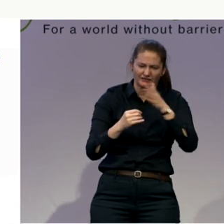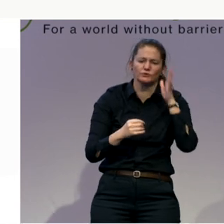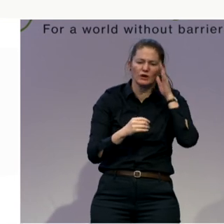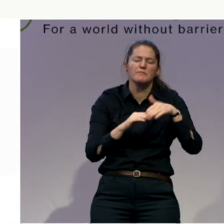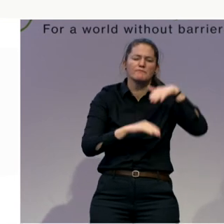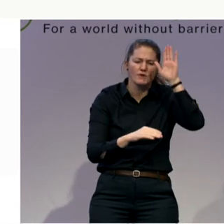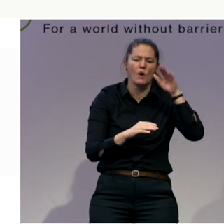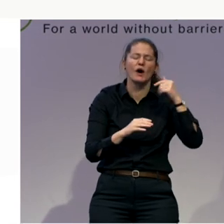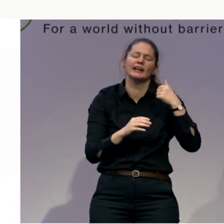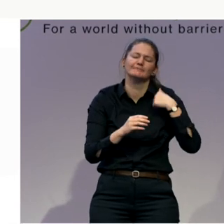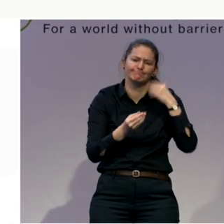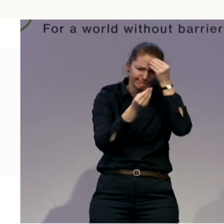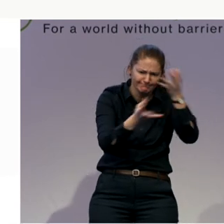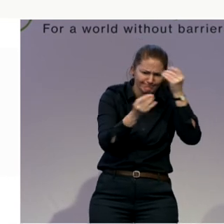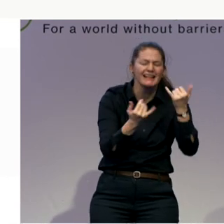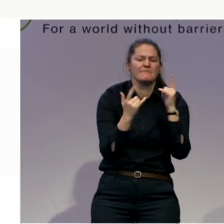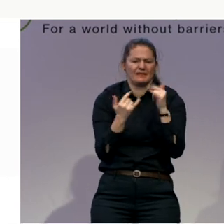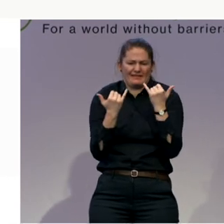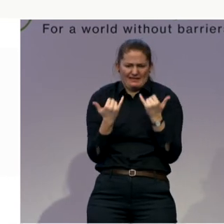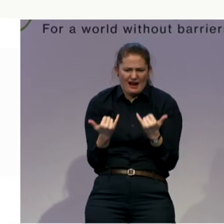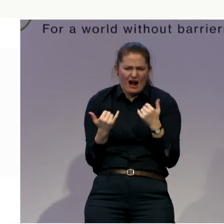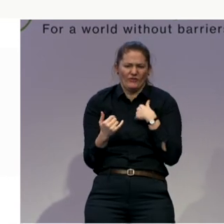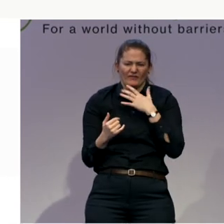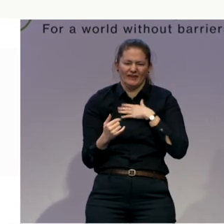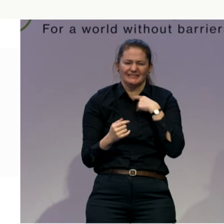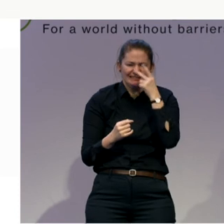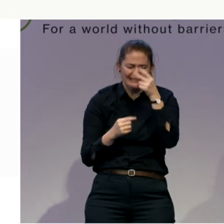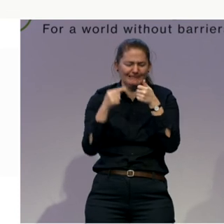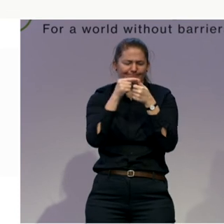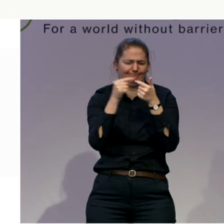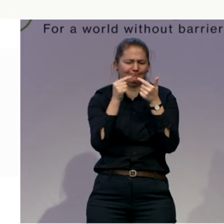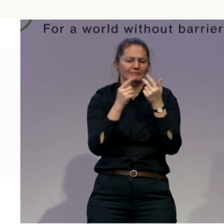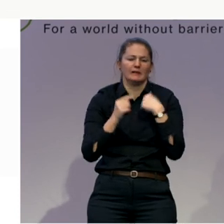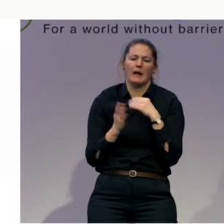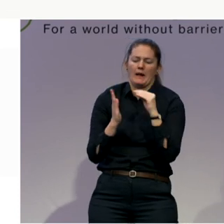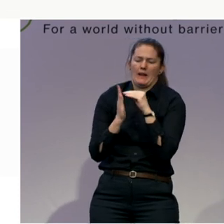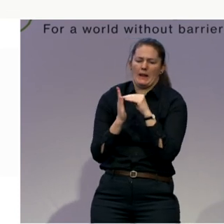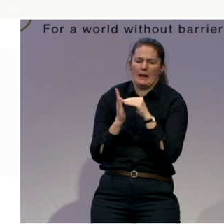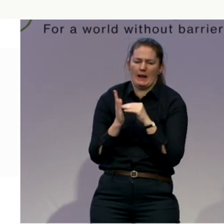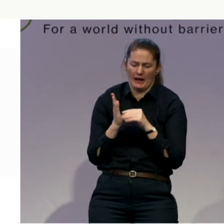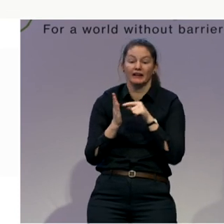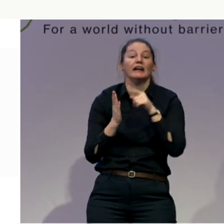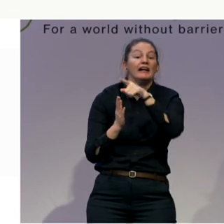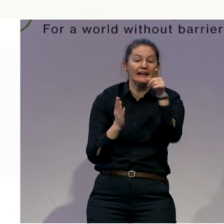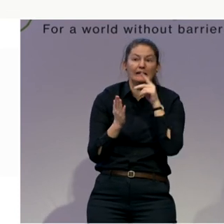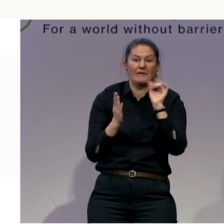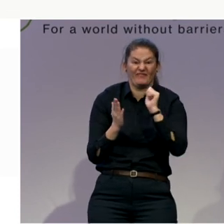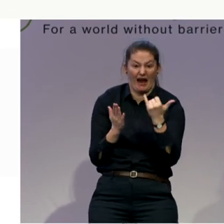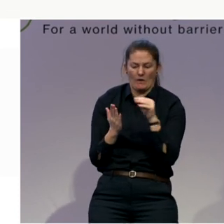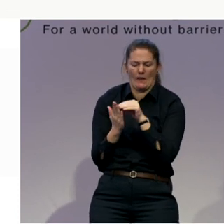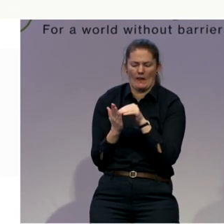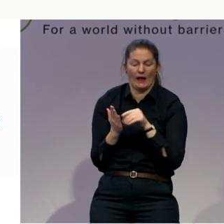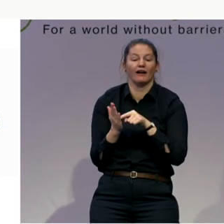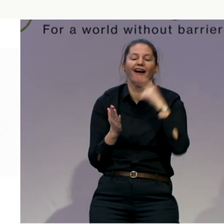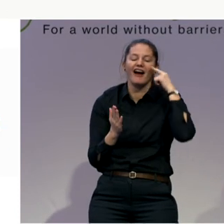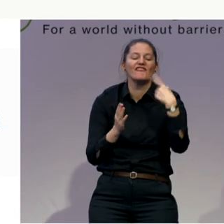that you can share with us so that we can continuously improve the Zero Project conference for you. But now all I have to